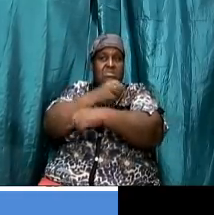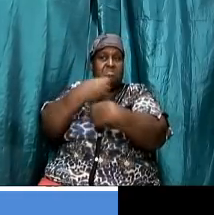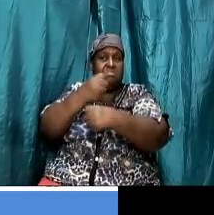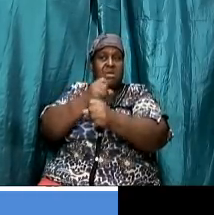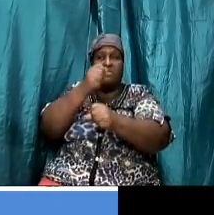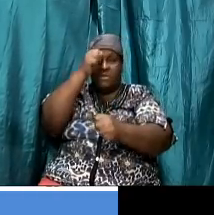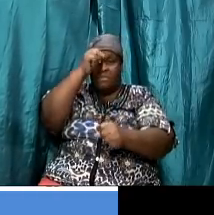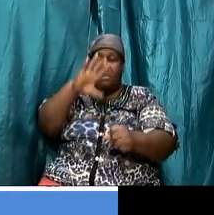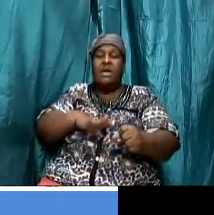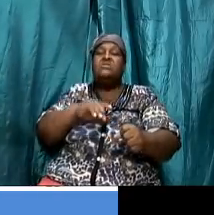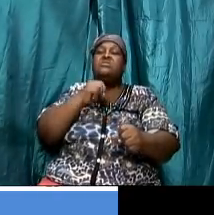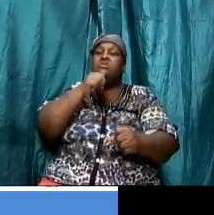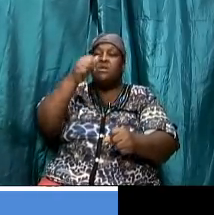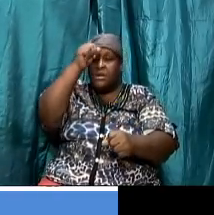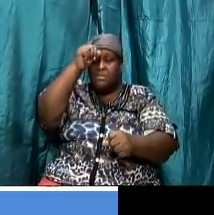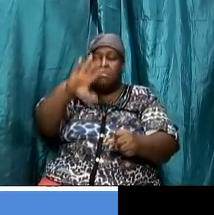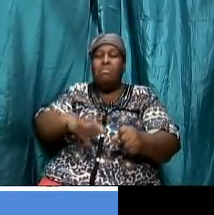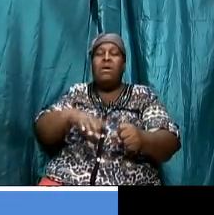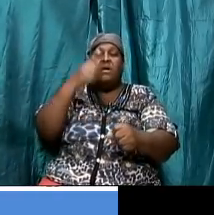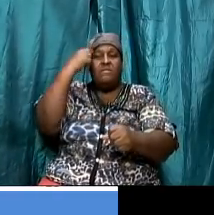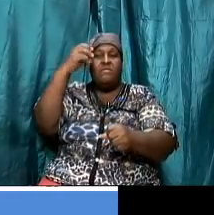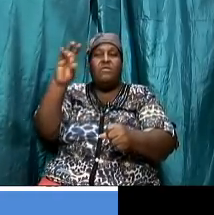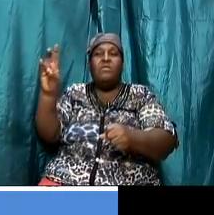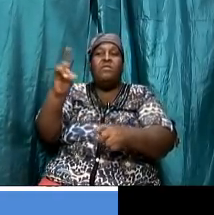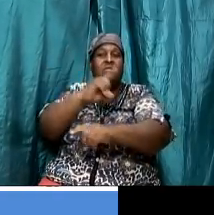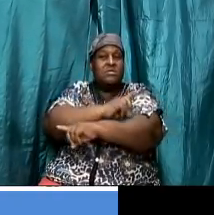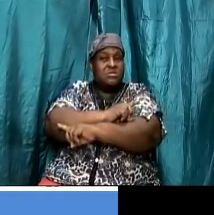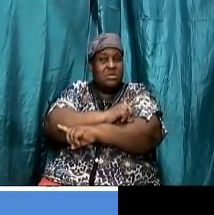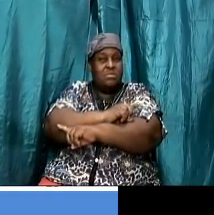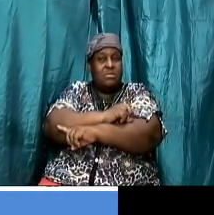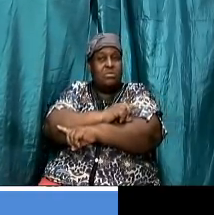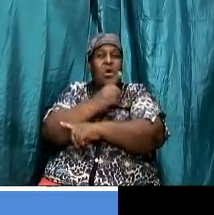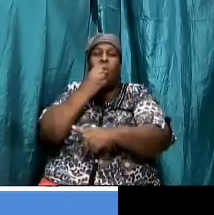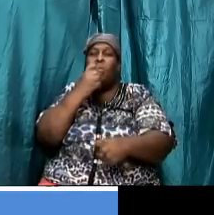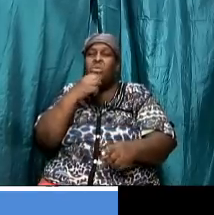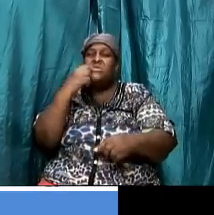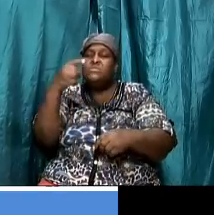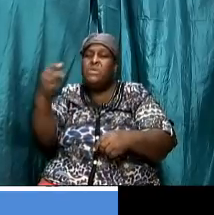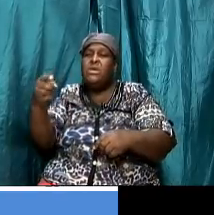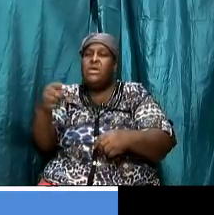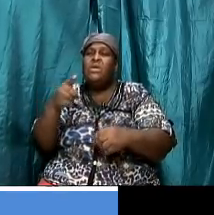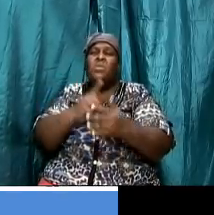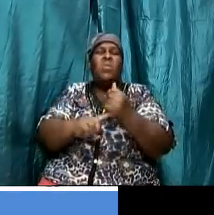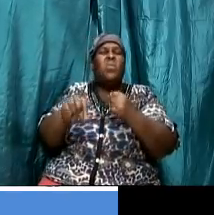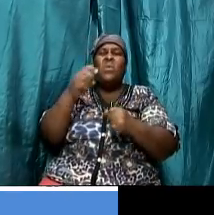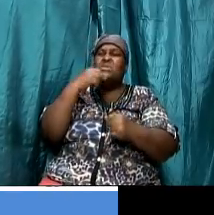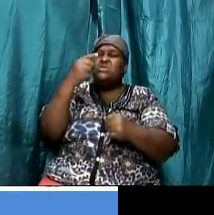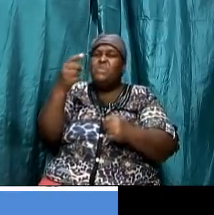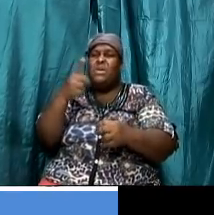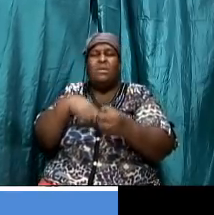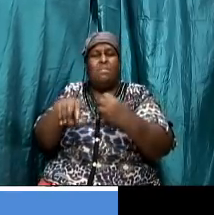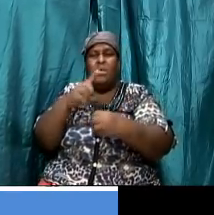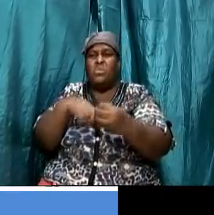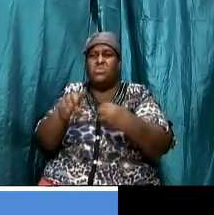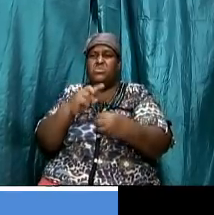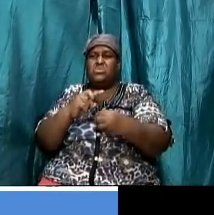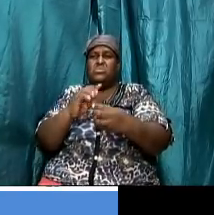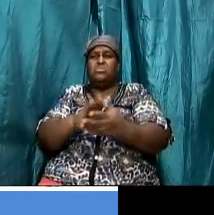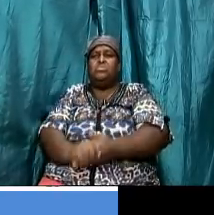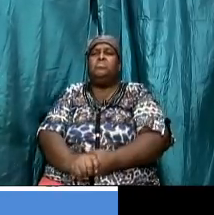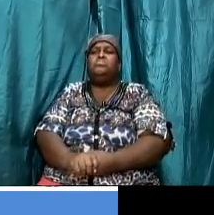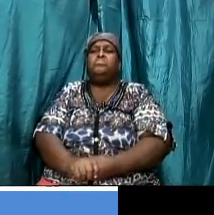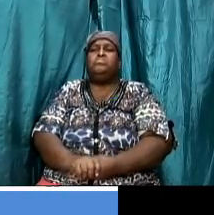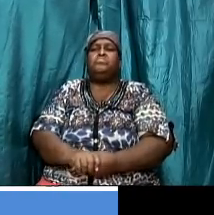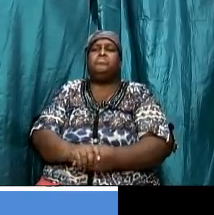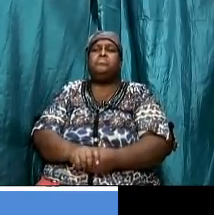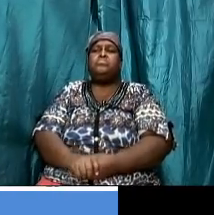sabbath who was he addressing what was he talking about let's just get a background behind what is taking place